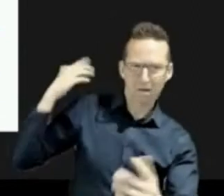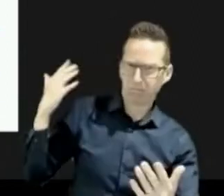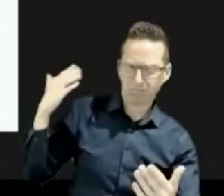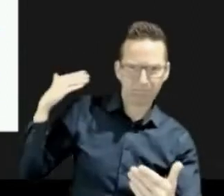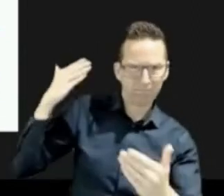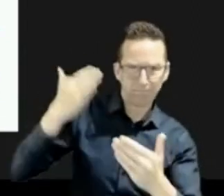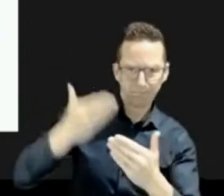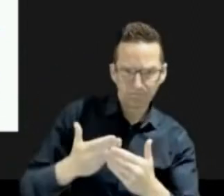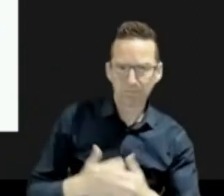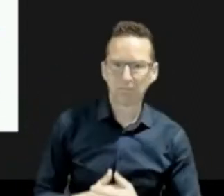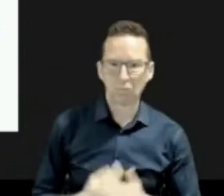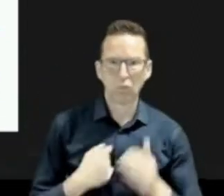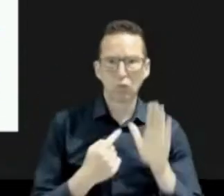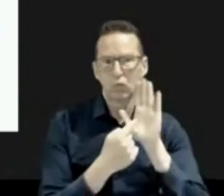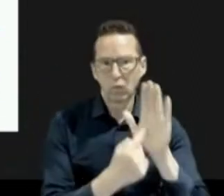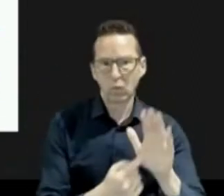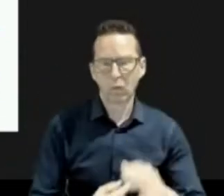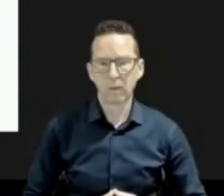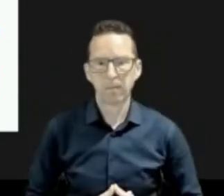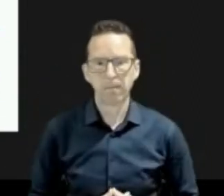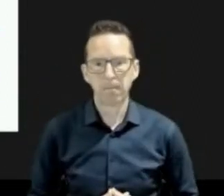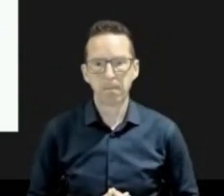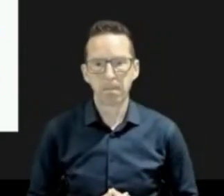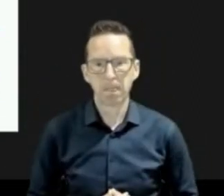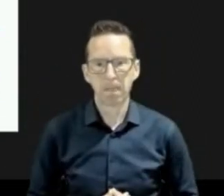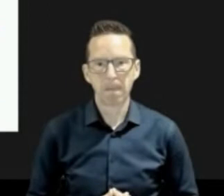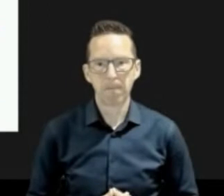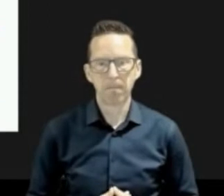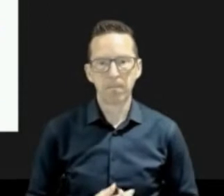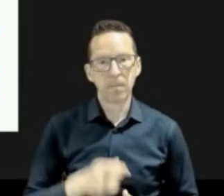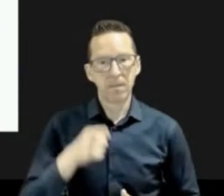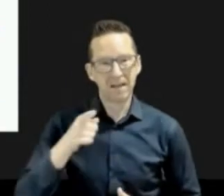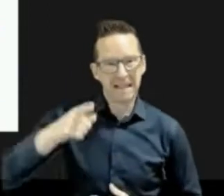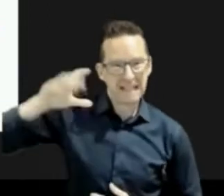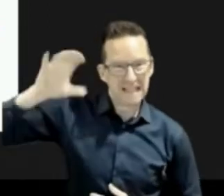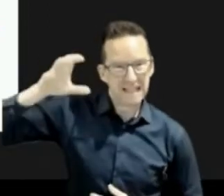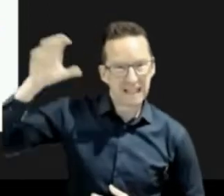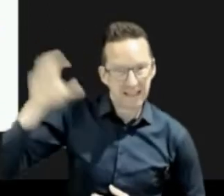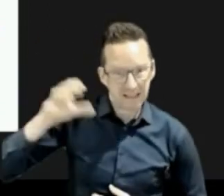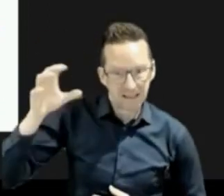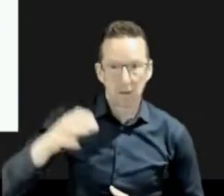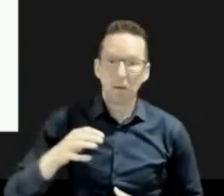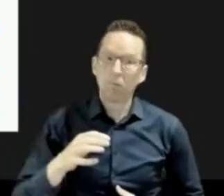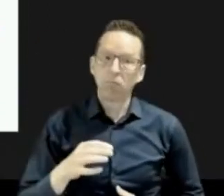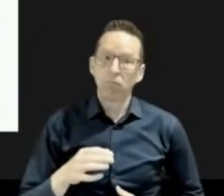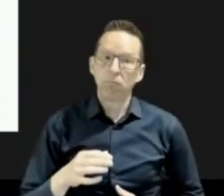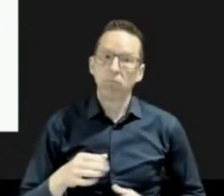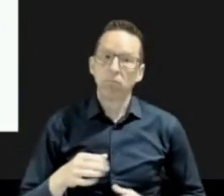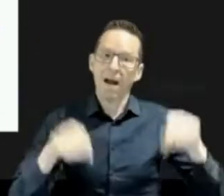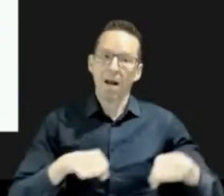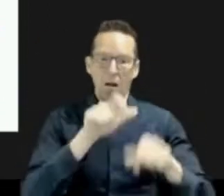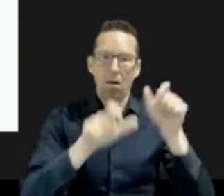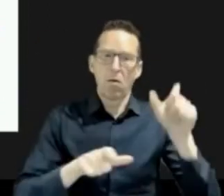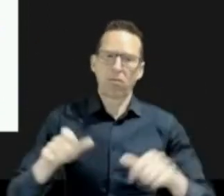this will be an unprecedented heat wave with potential to cause significant loss of life. The last major heat wave to